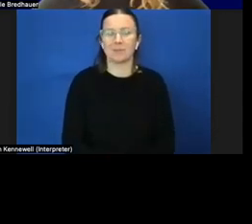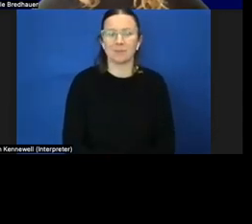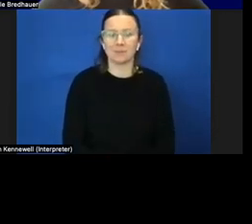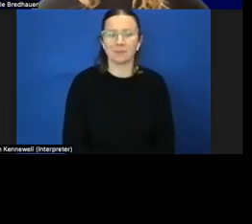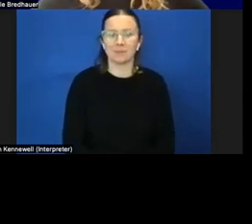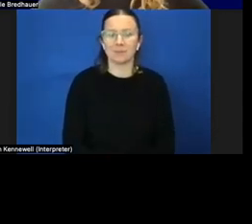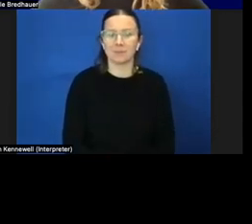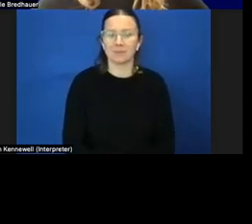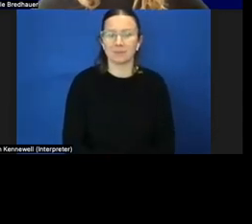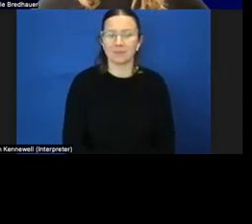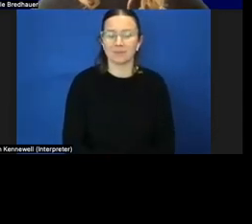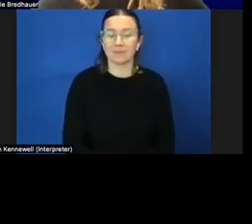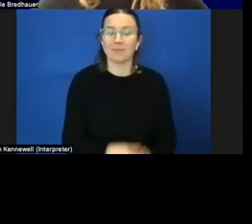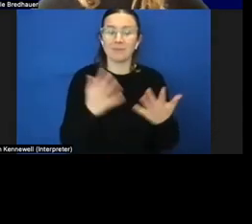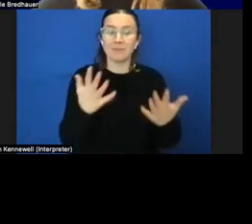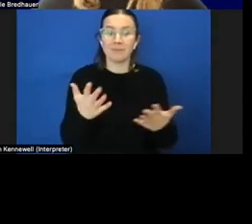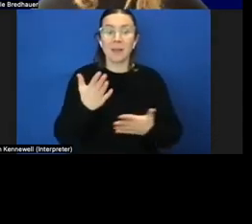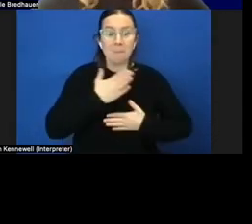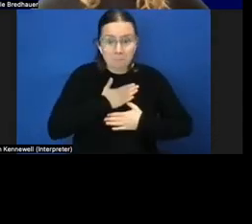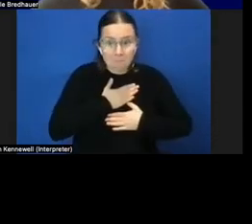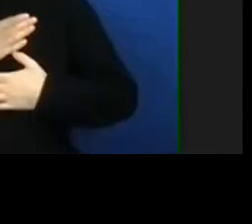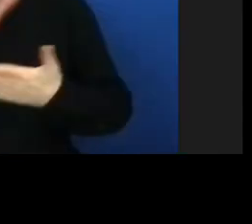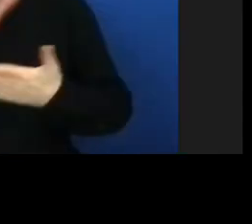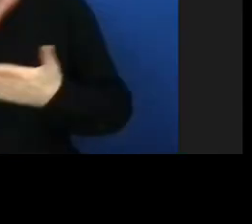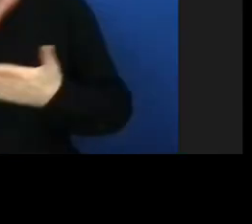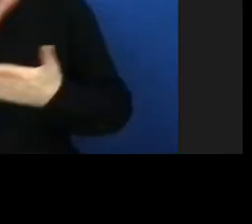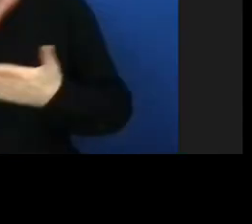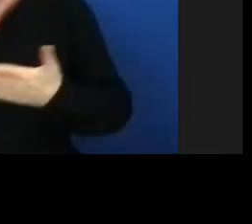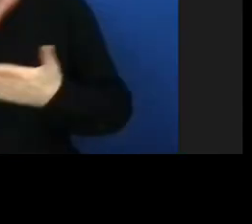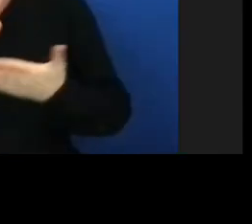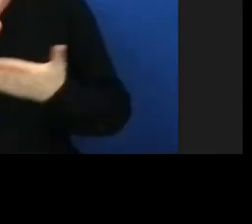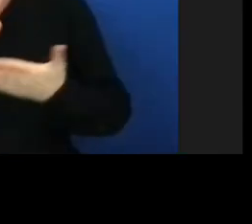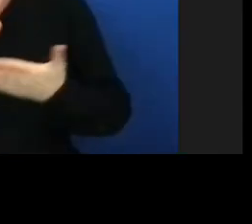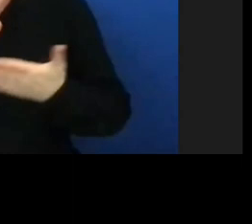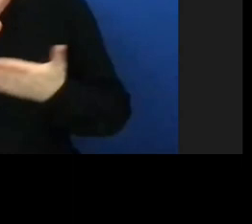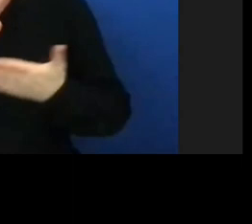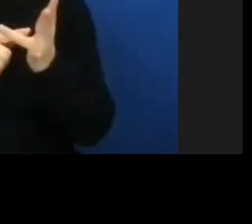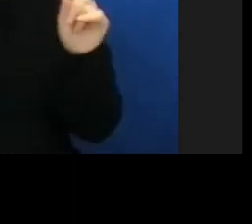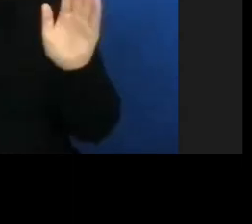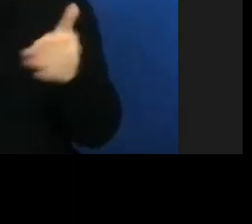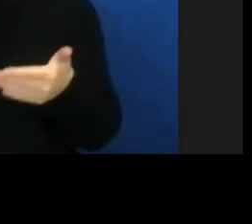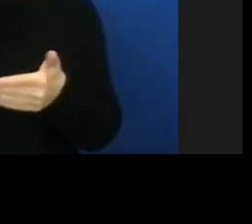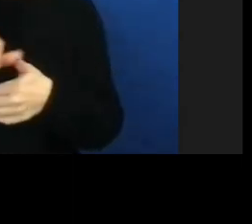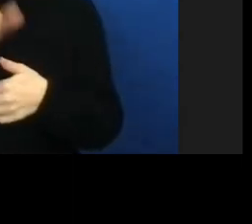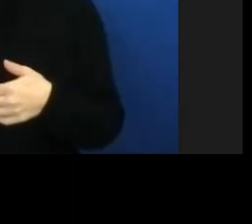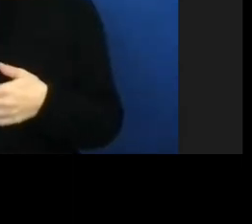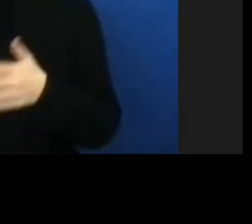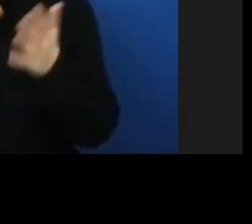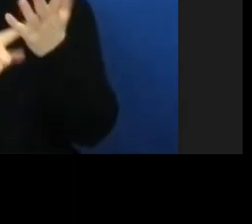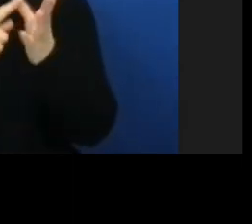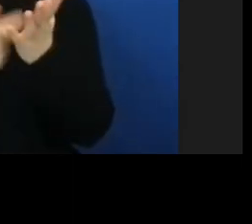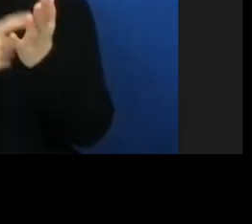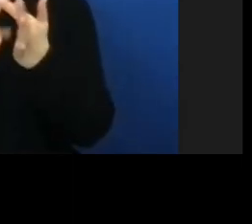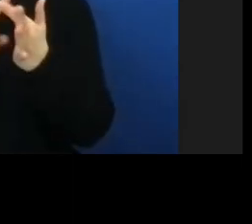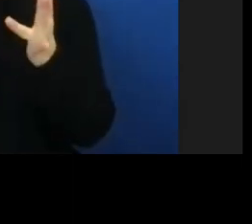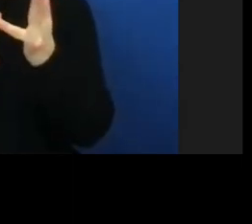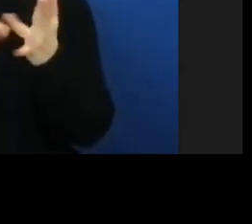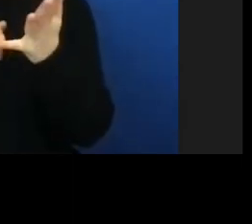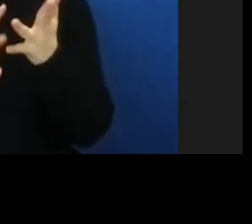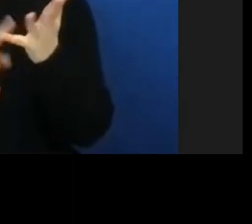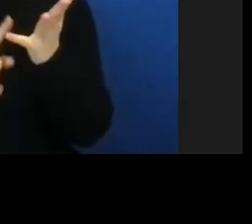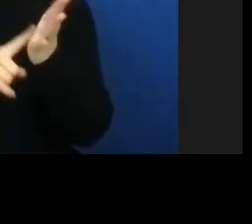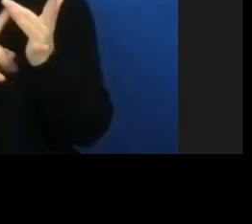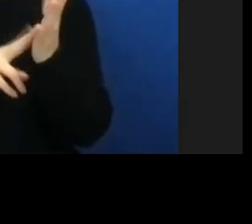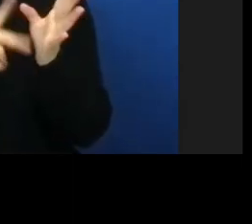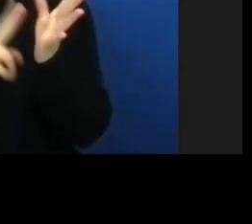it's my pleasure to now um introduce claire o's sullivan it's been lovely to